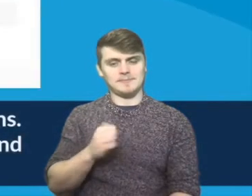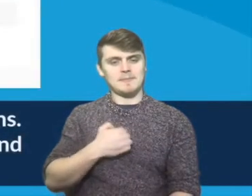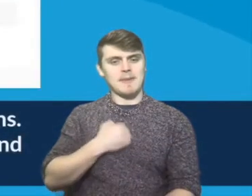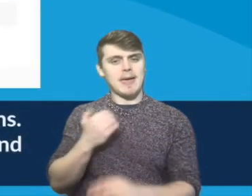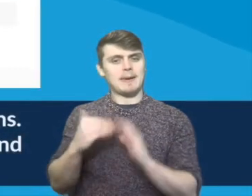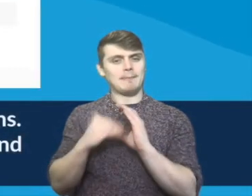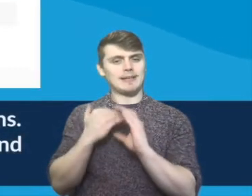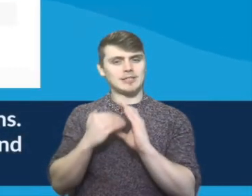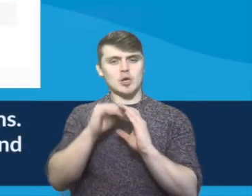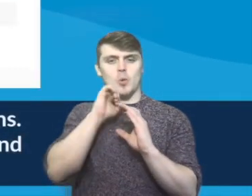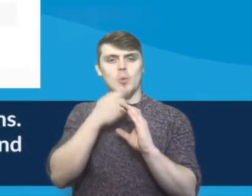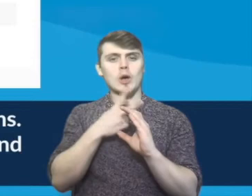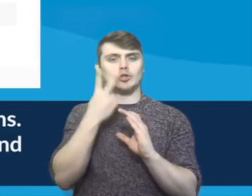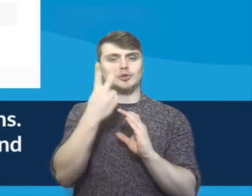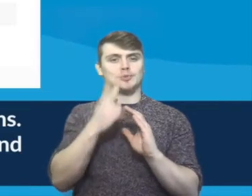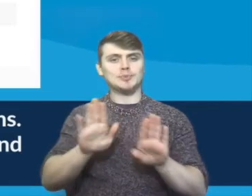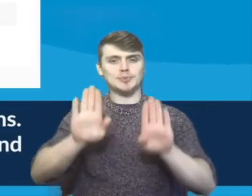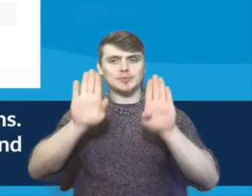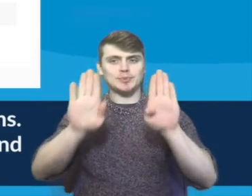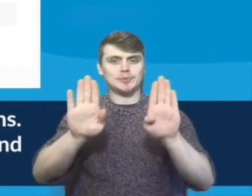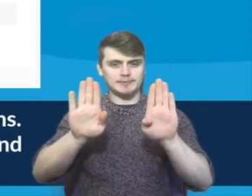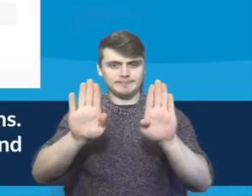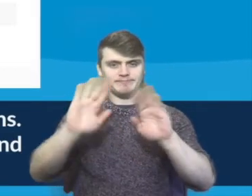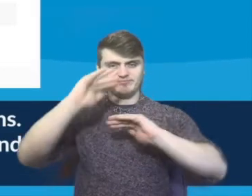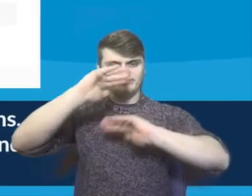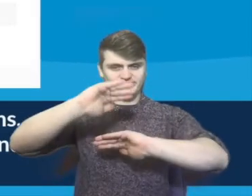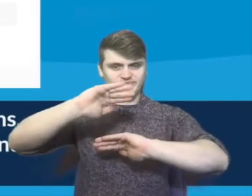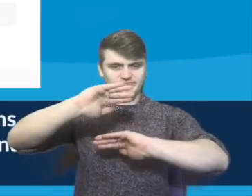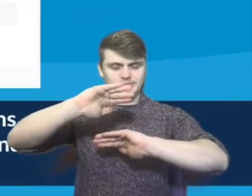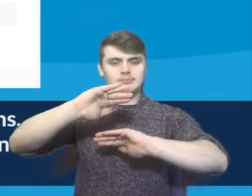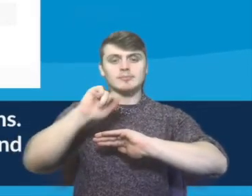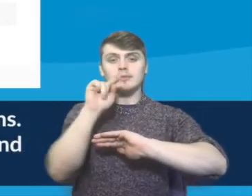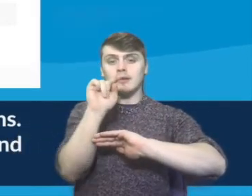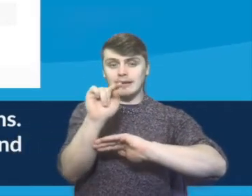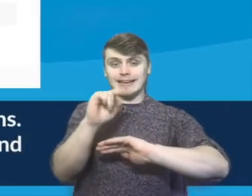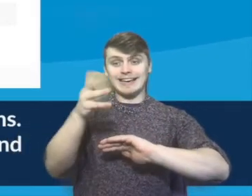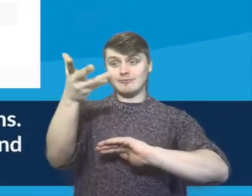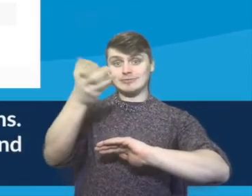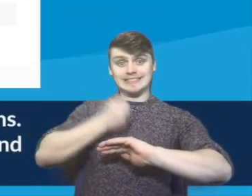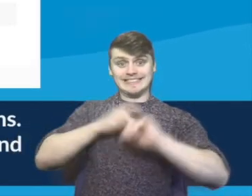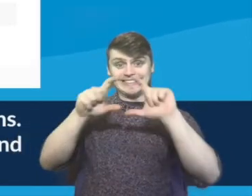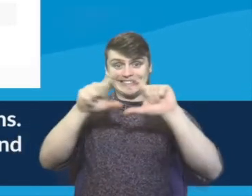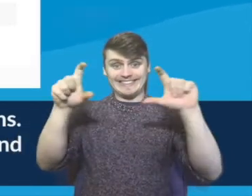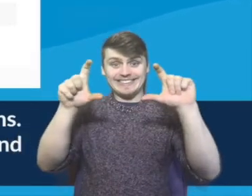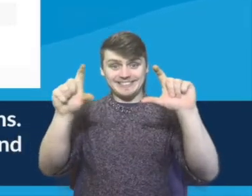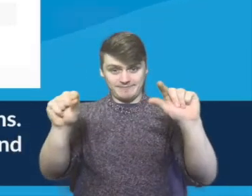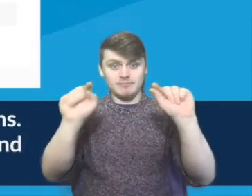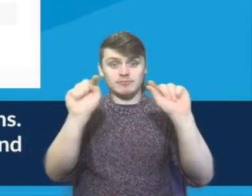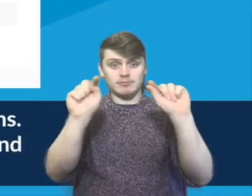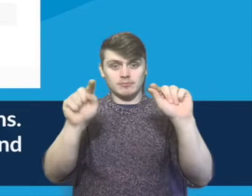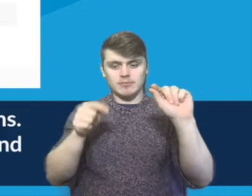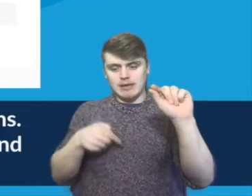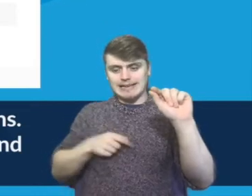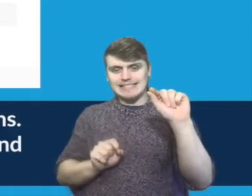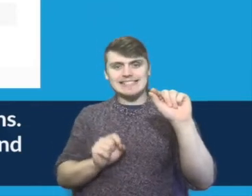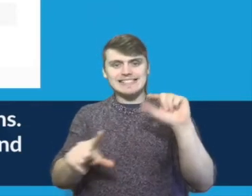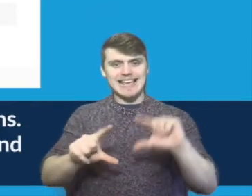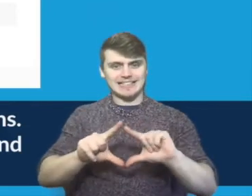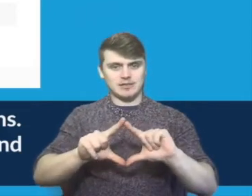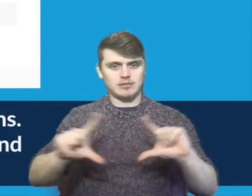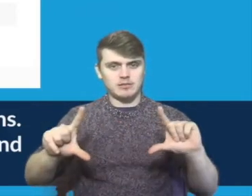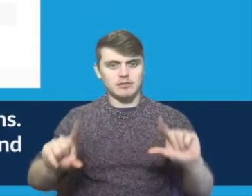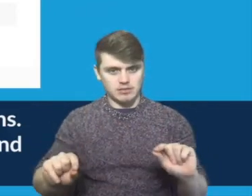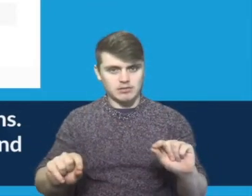The My Message screen will then be divided into two sections. Your Inbox, where you can view or read all messages received And your Sent